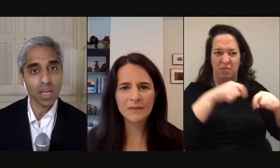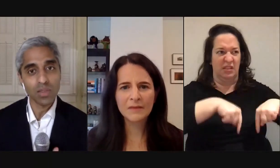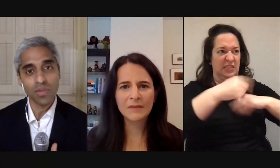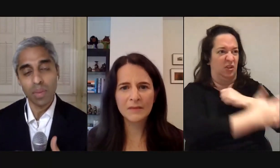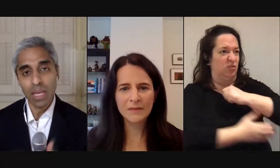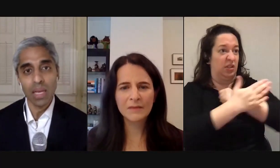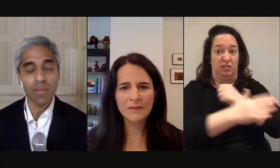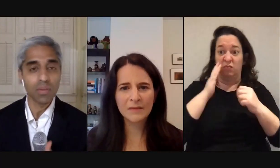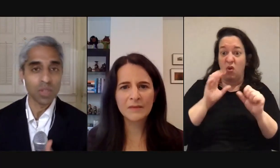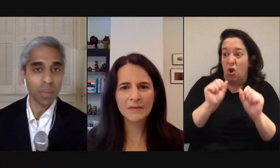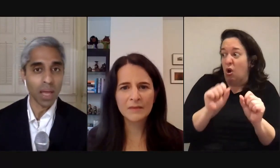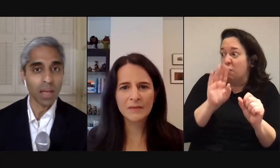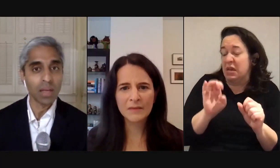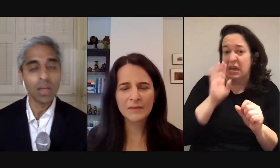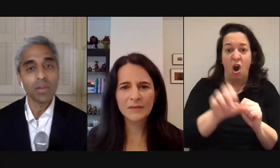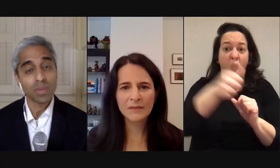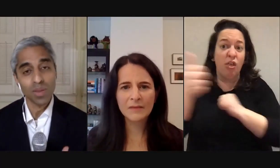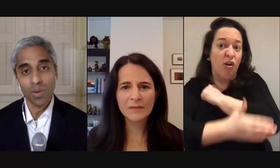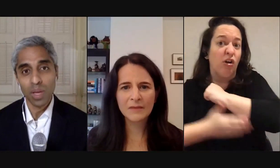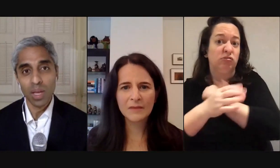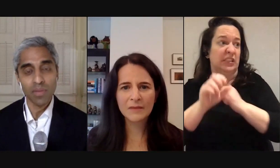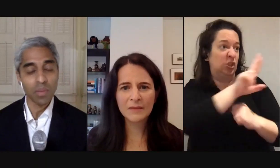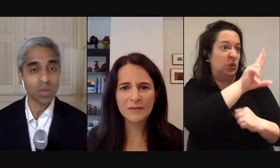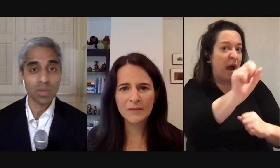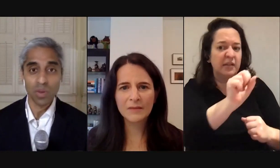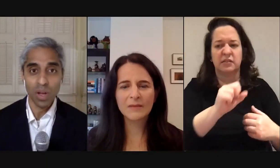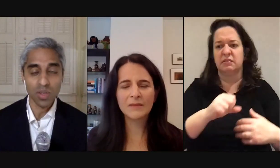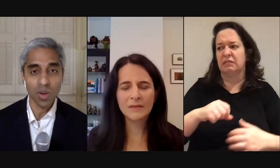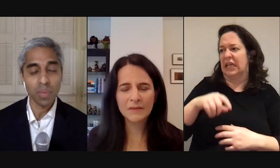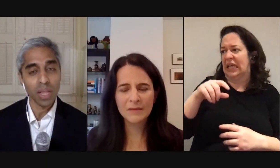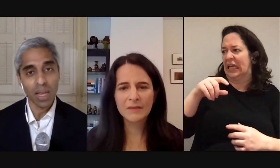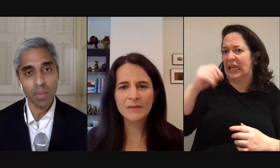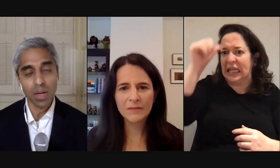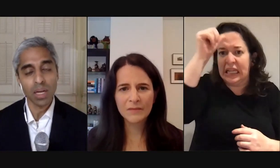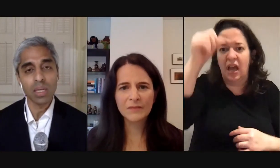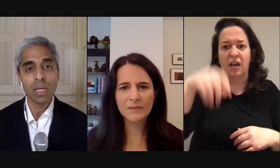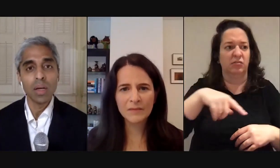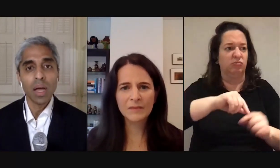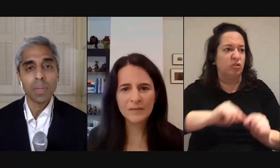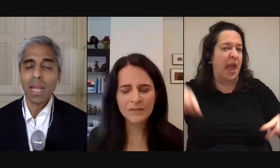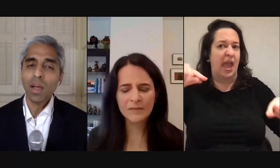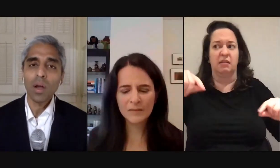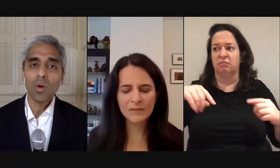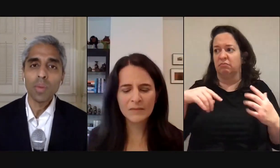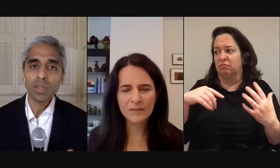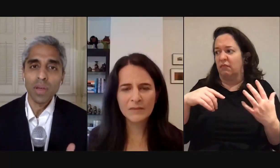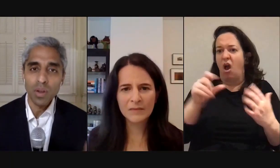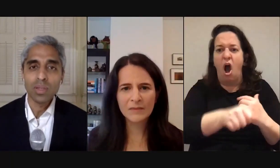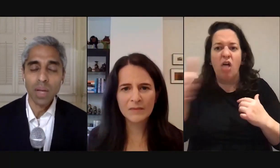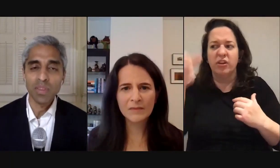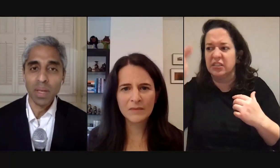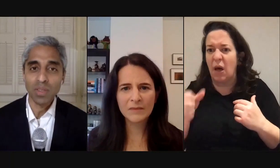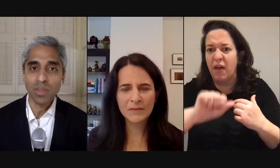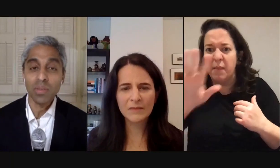the United States from India from Japan from South Korea from countries across Europe and Latin America but then I got a whole bunch